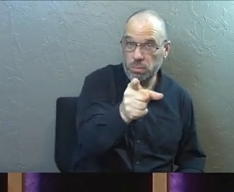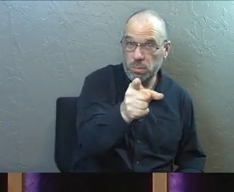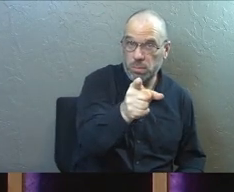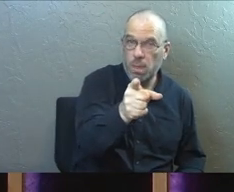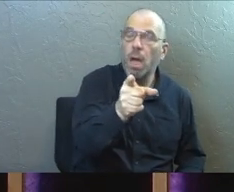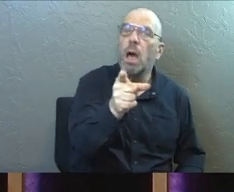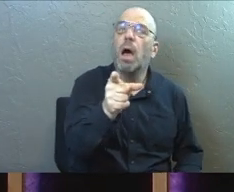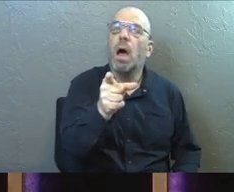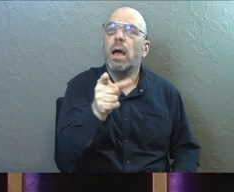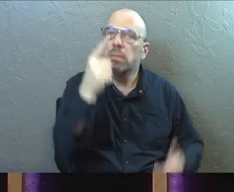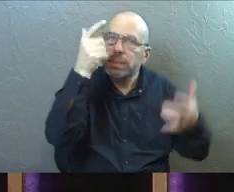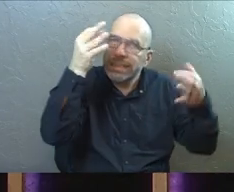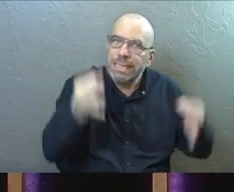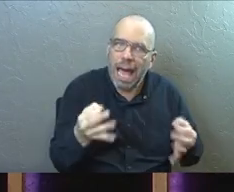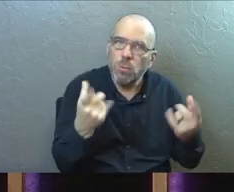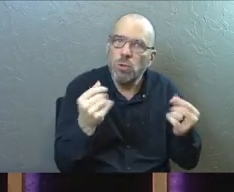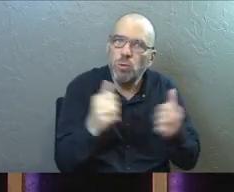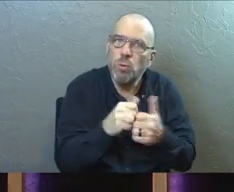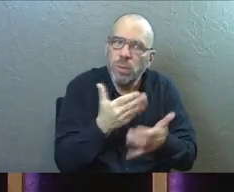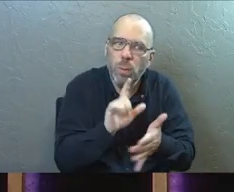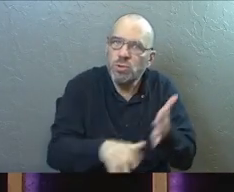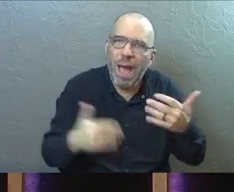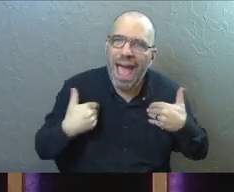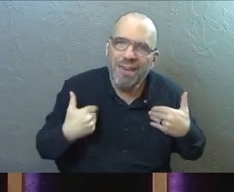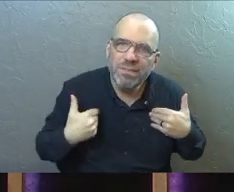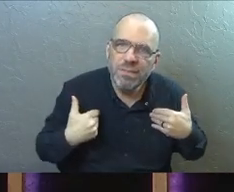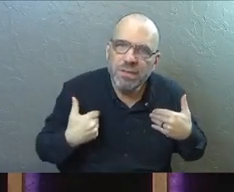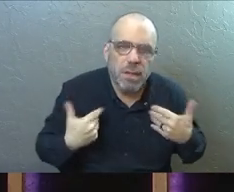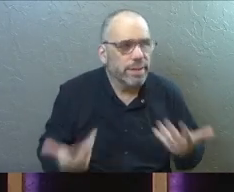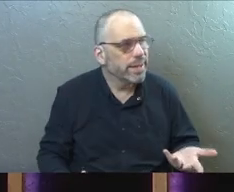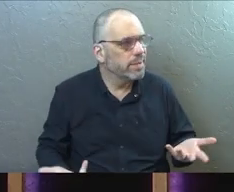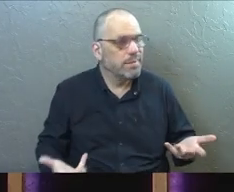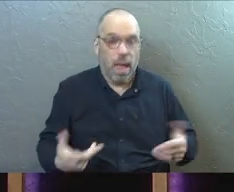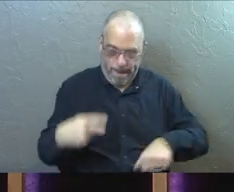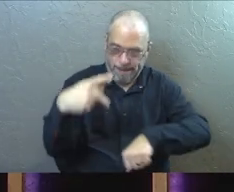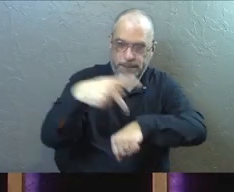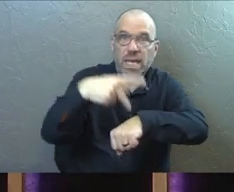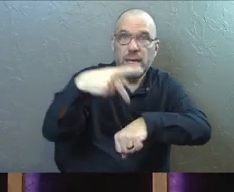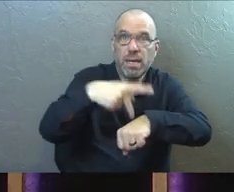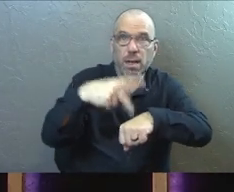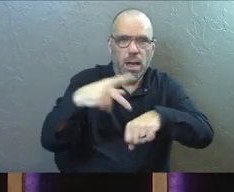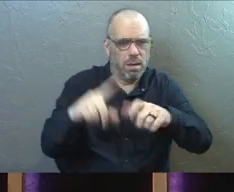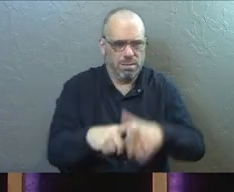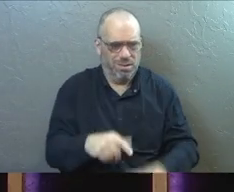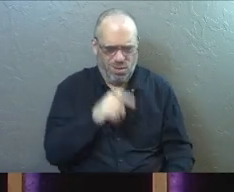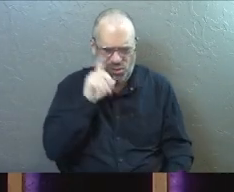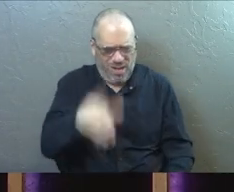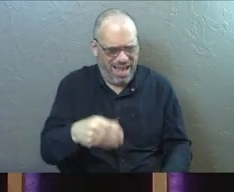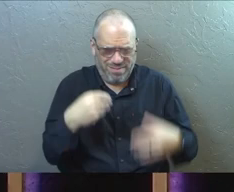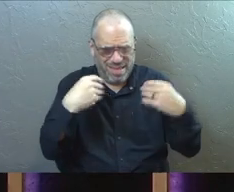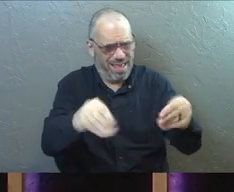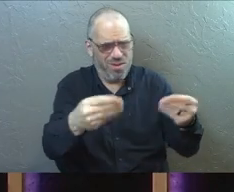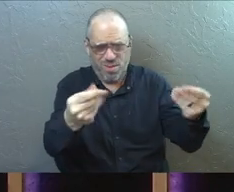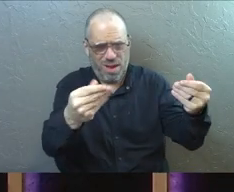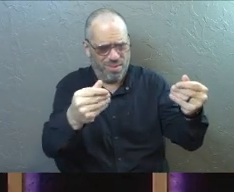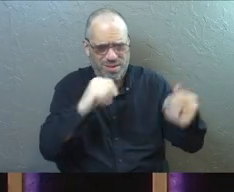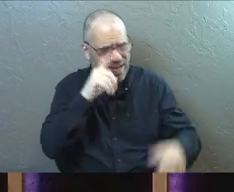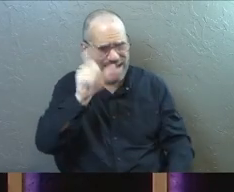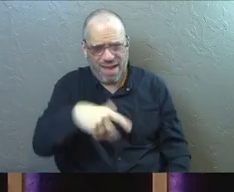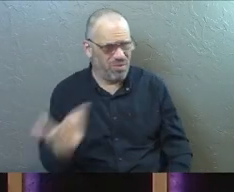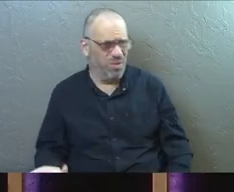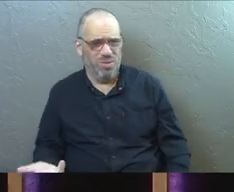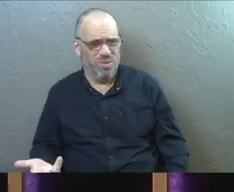And you have a choice of even what to do with your stuff. Like Peter comes here and says, you didn't have to sell your property, dude.